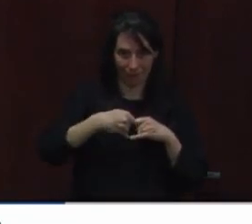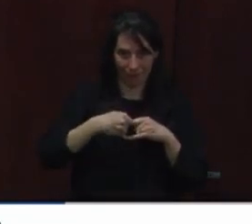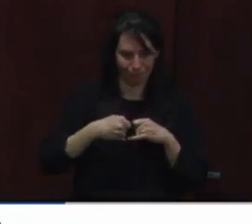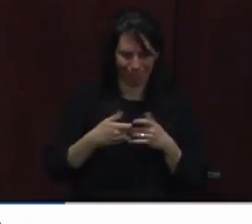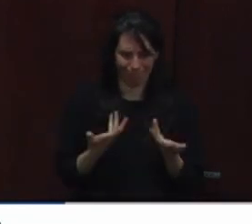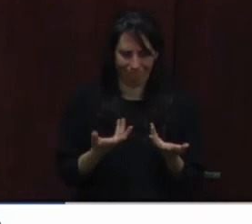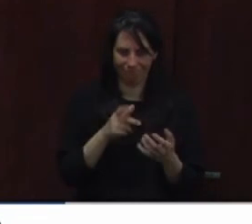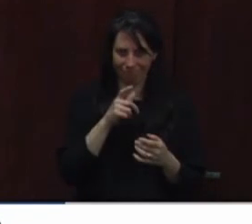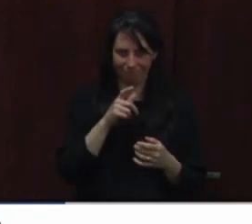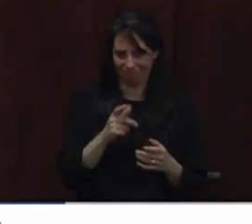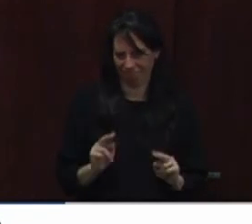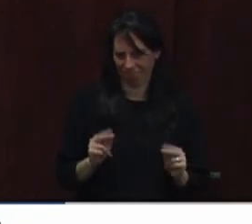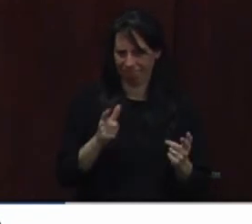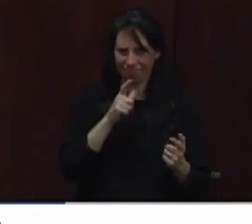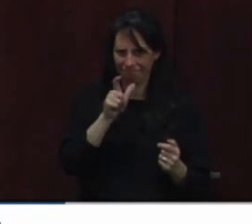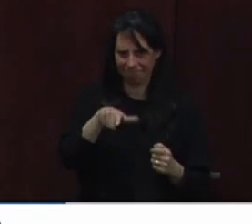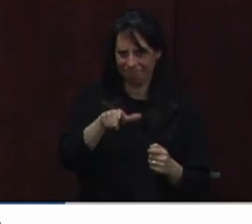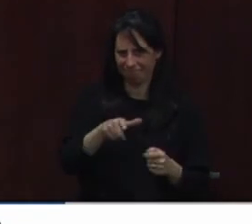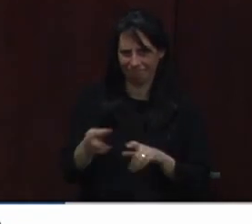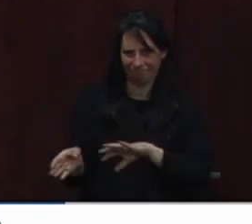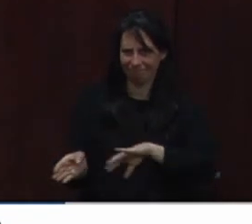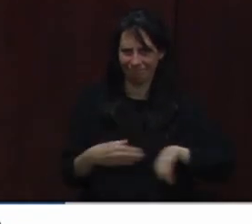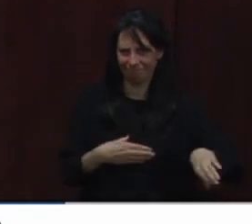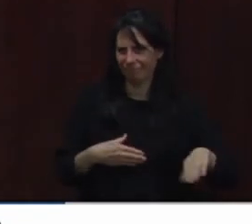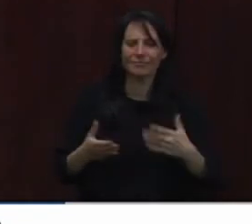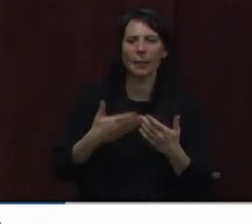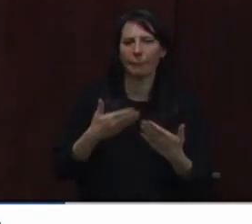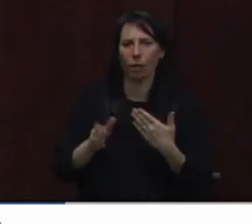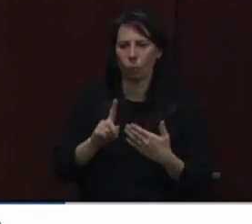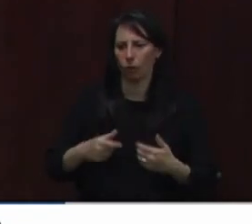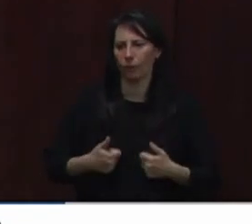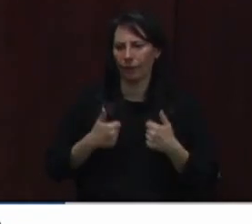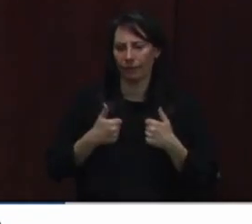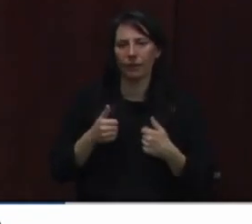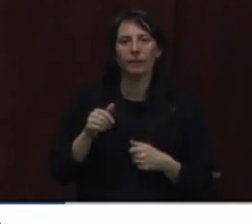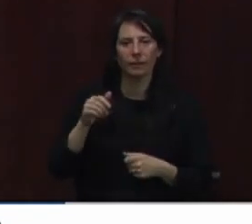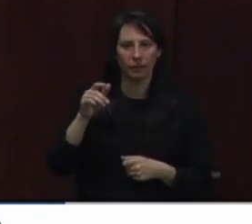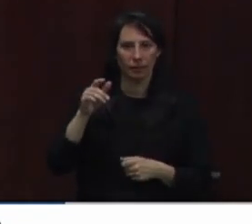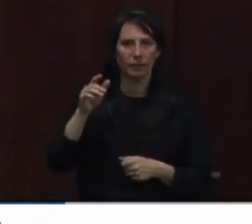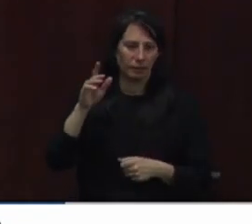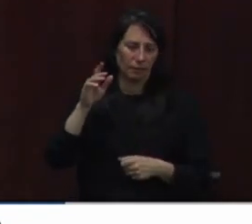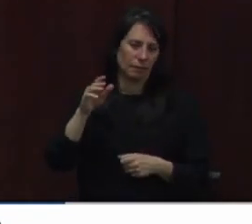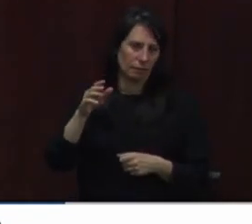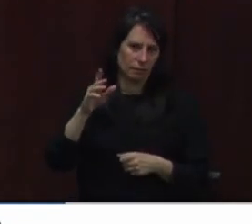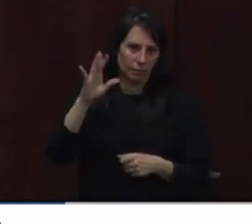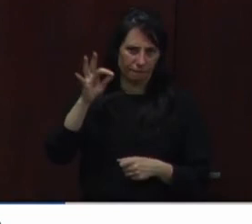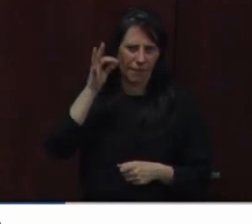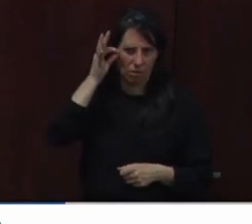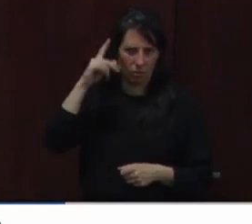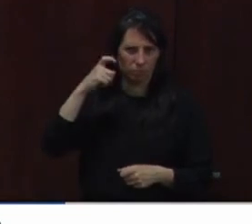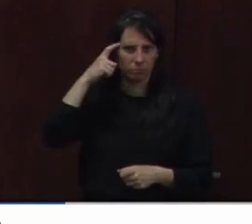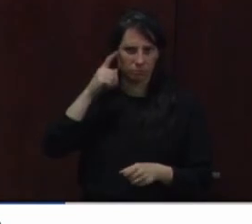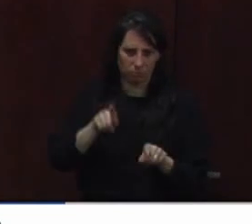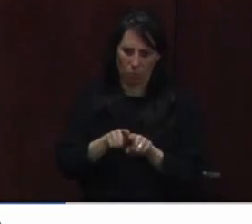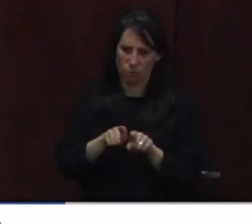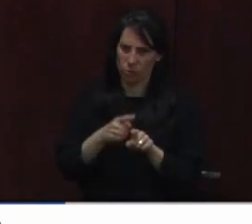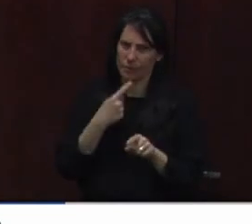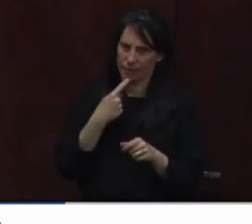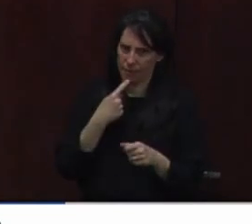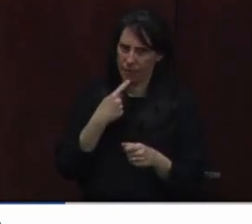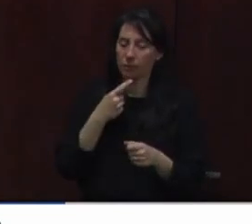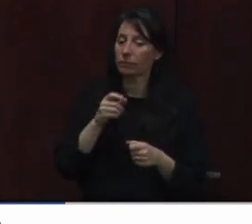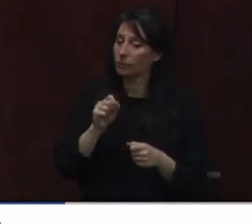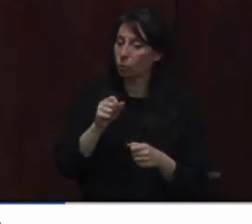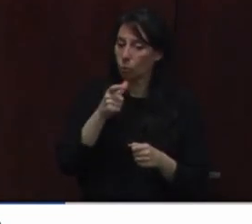clear documentation in that DHHS provided to us as well to be sure that health departments and other